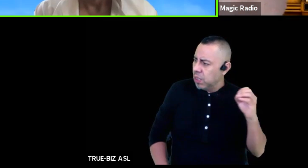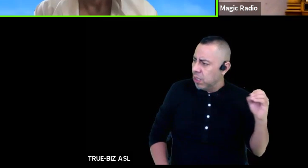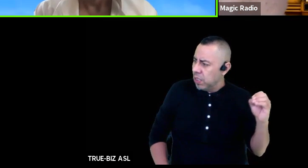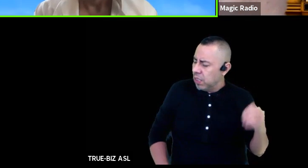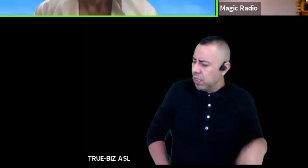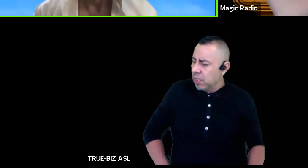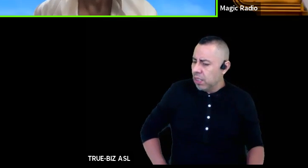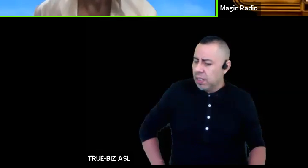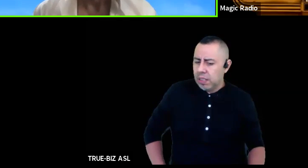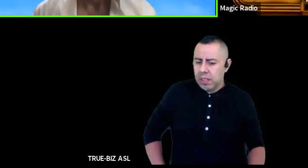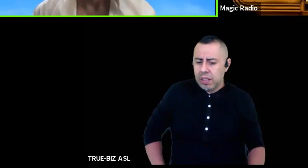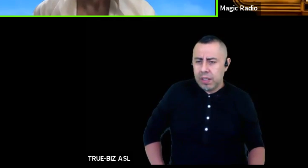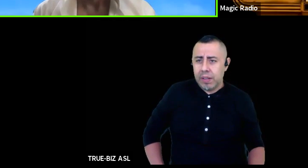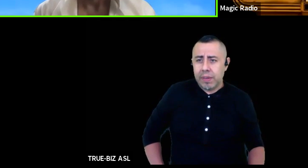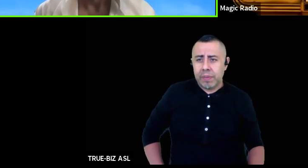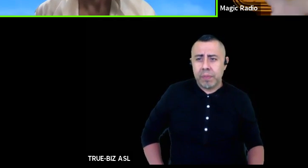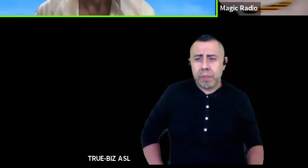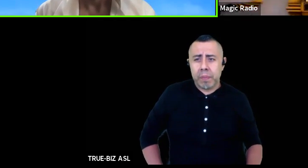yeah